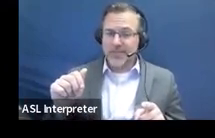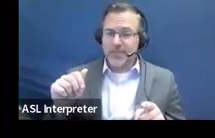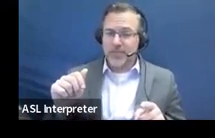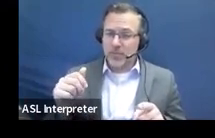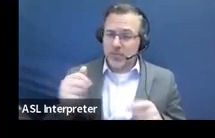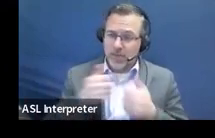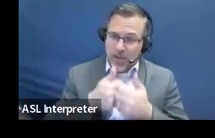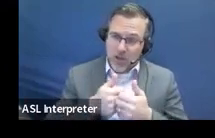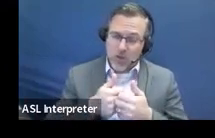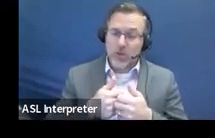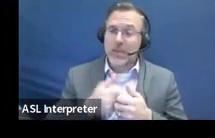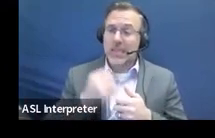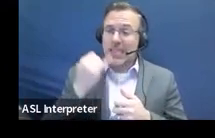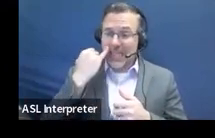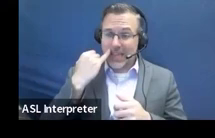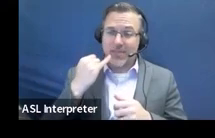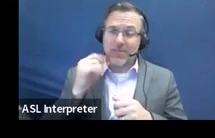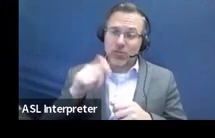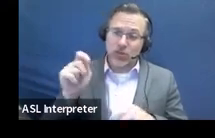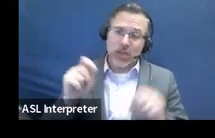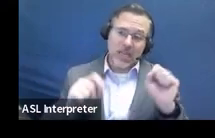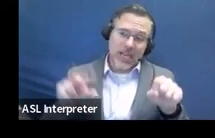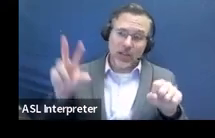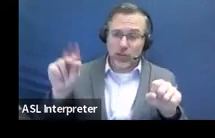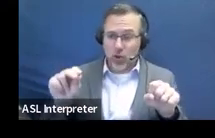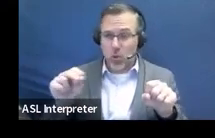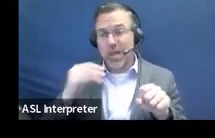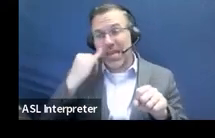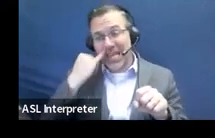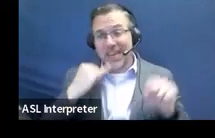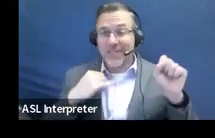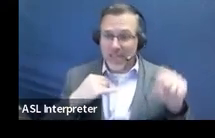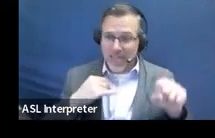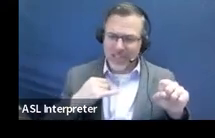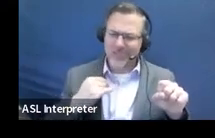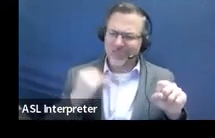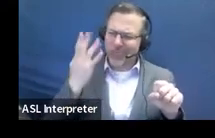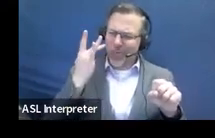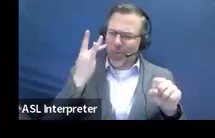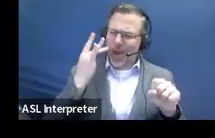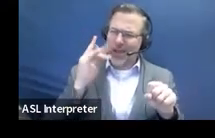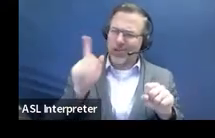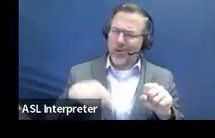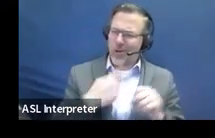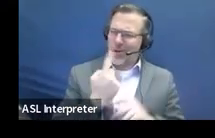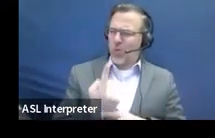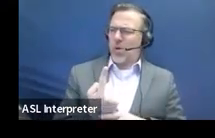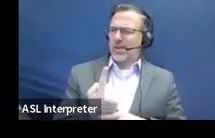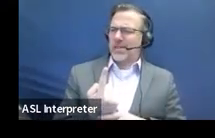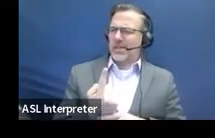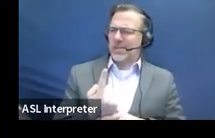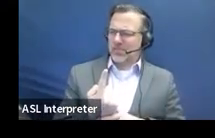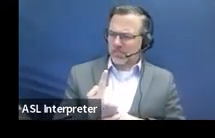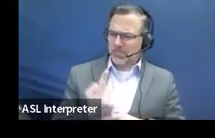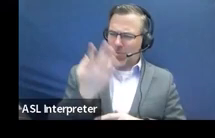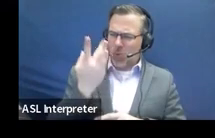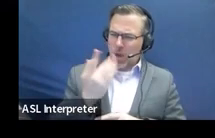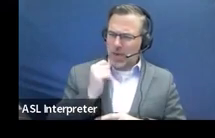If you did check yes, you need to explain why that was adequate, having only one data source.